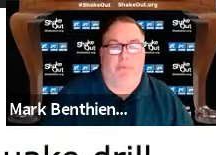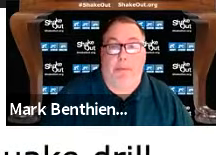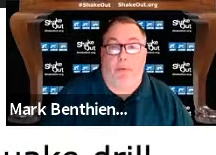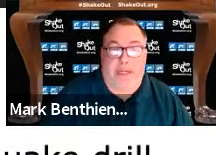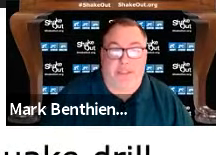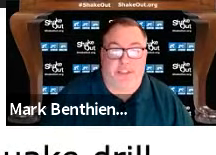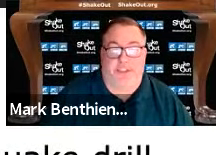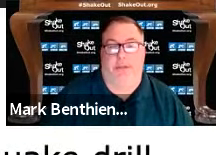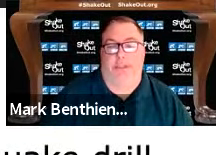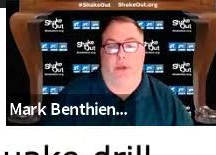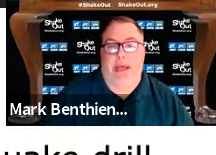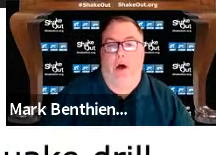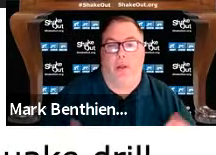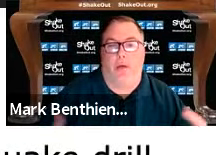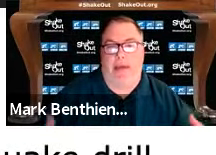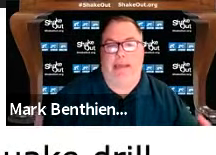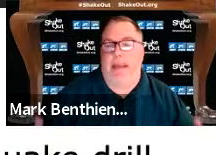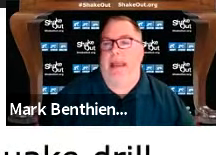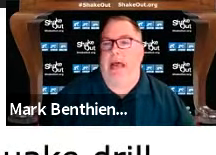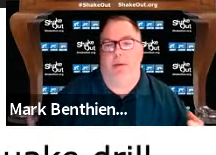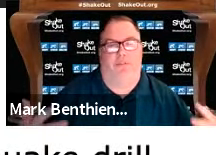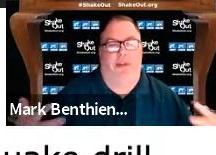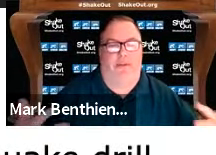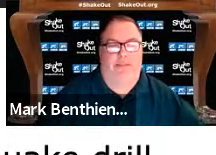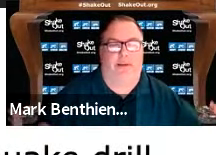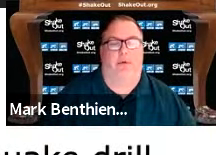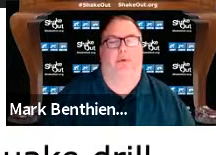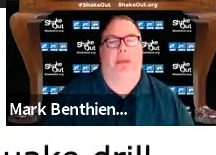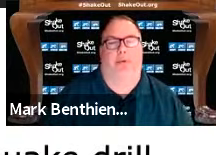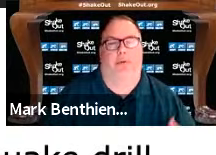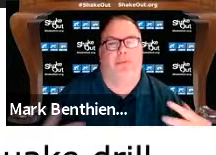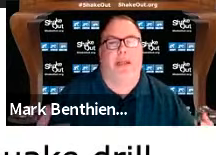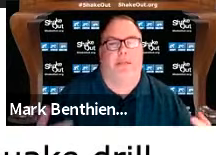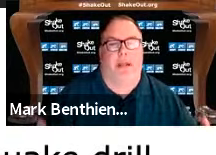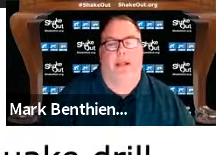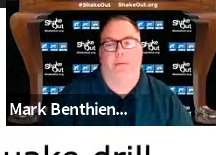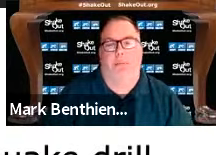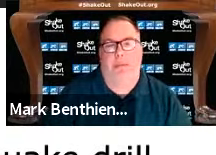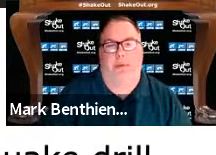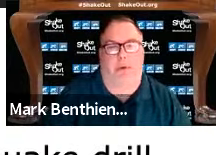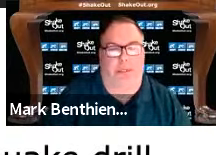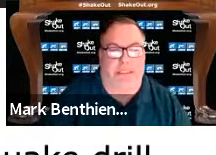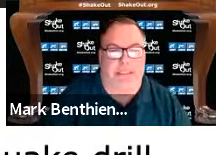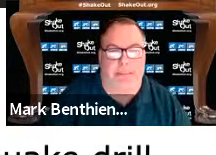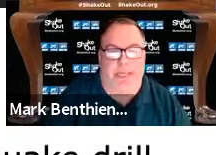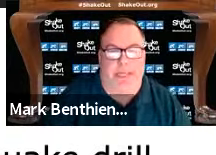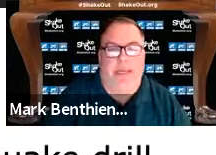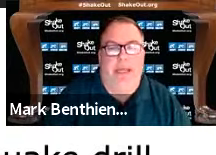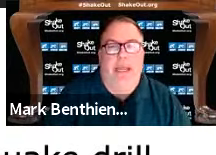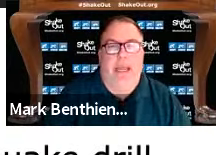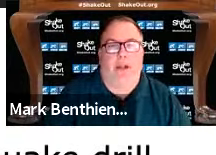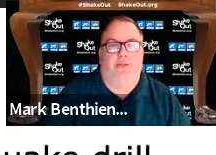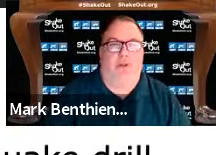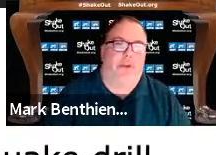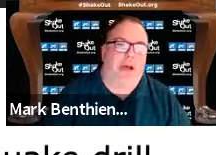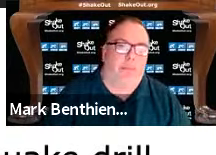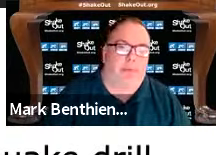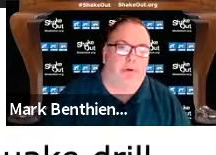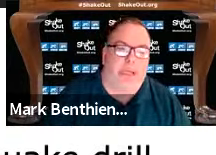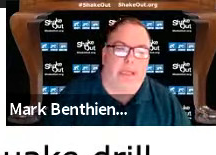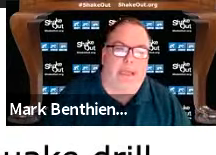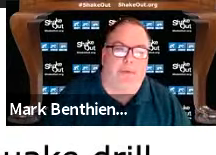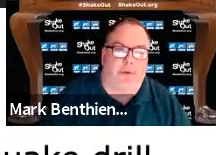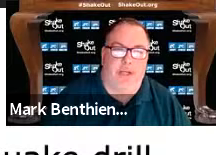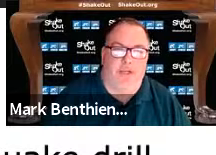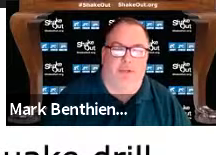We have people register so that all of that can happen. In fact, that's how we're people are seeing that a lot of people are participating. And that's also how